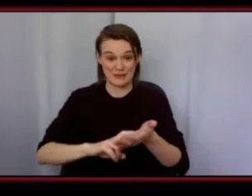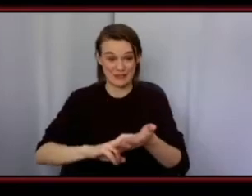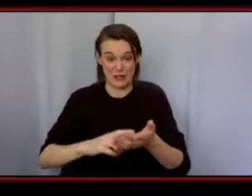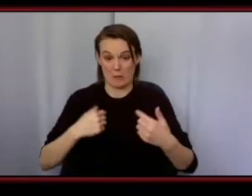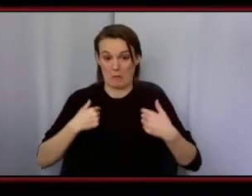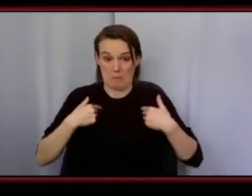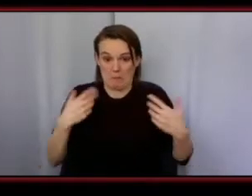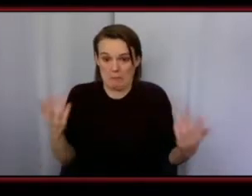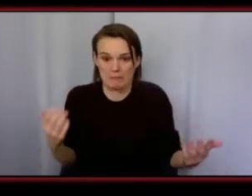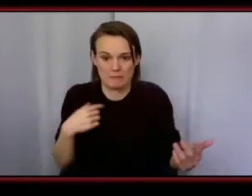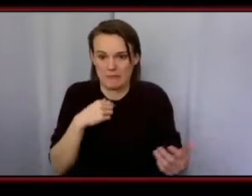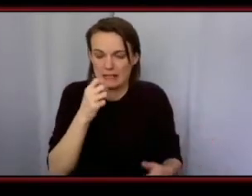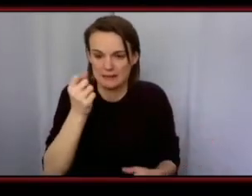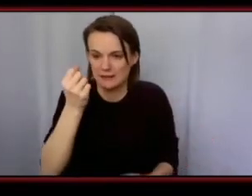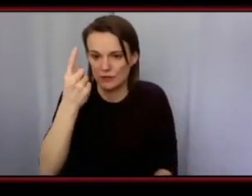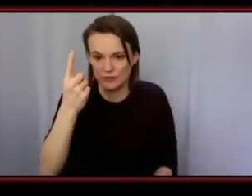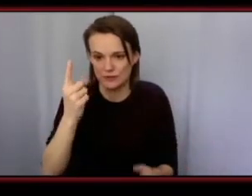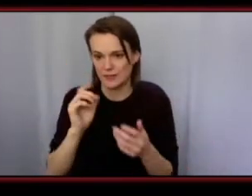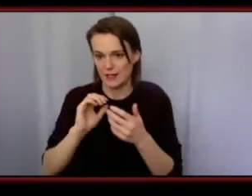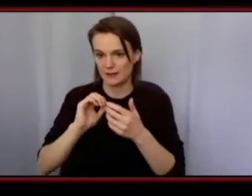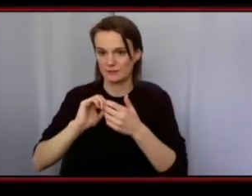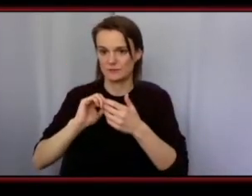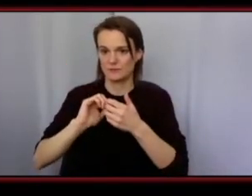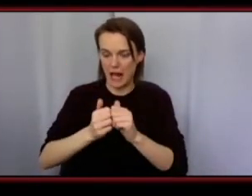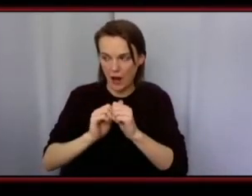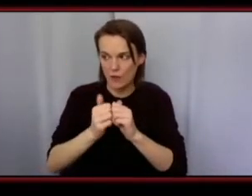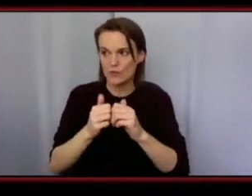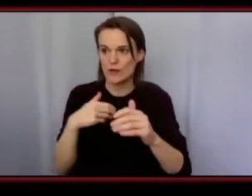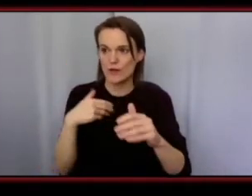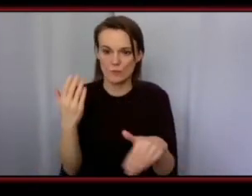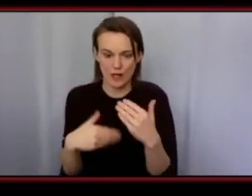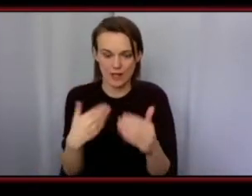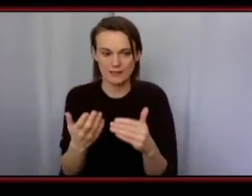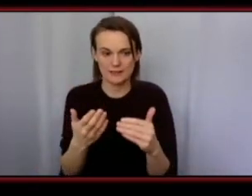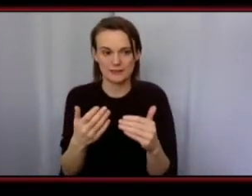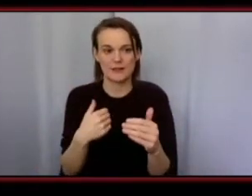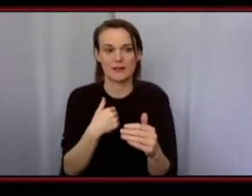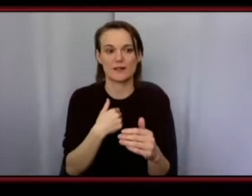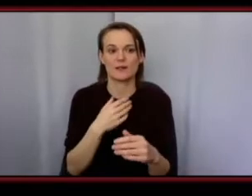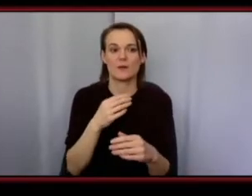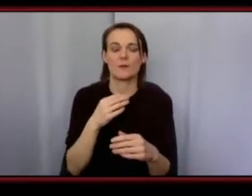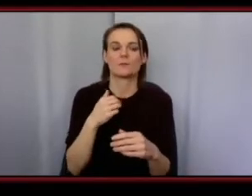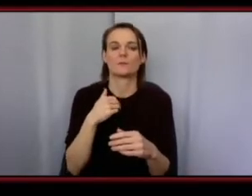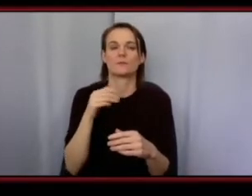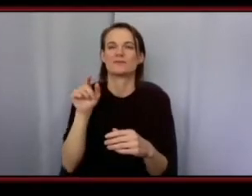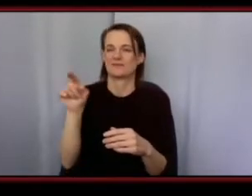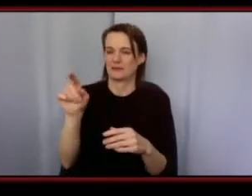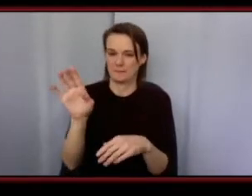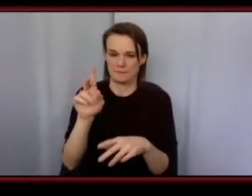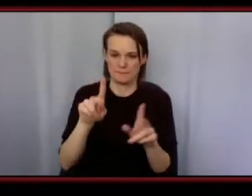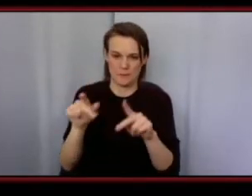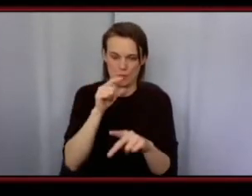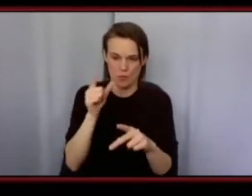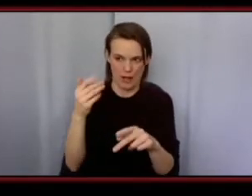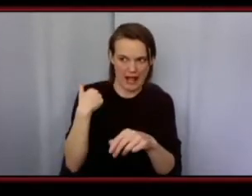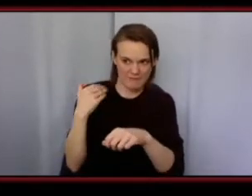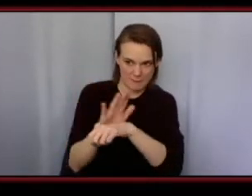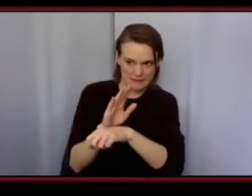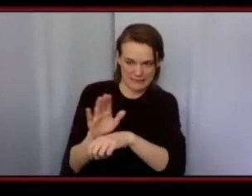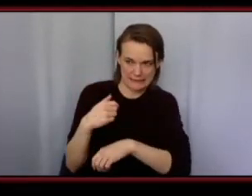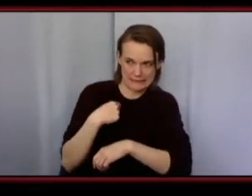didn't really understand the process so i reached out to mentorship people that had businesses and asked them